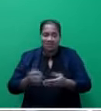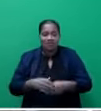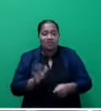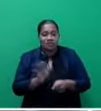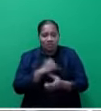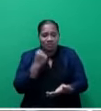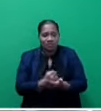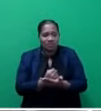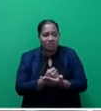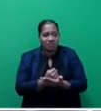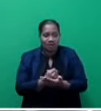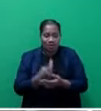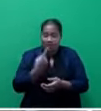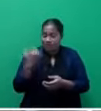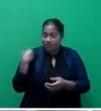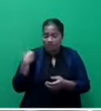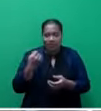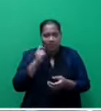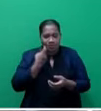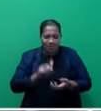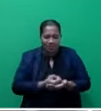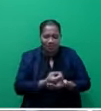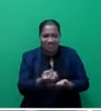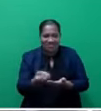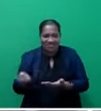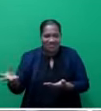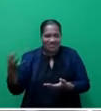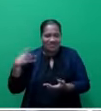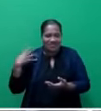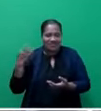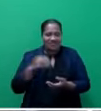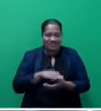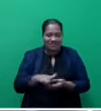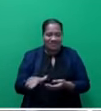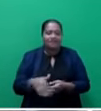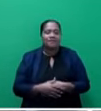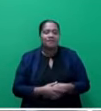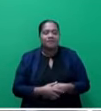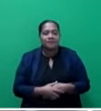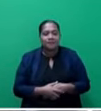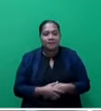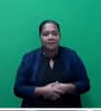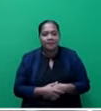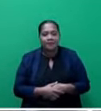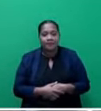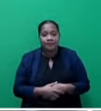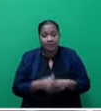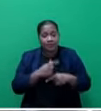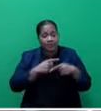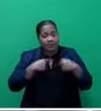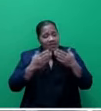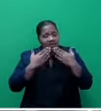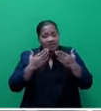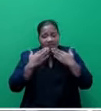those that were affected during the recent cyclone, or in all previous cyclones. Whilst we are grateful for government's efforts